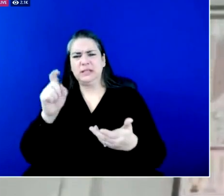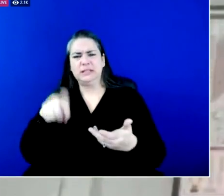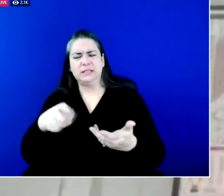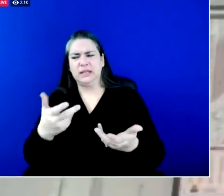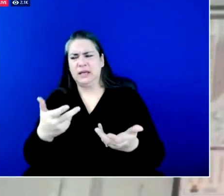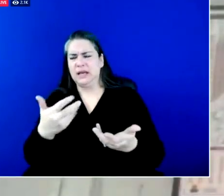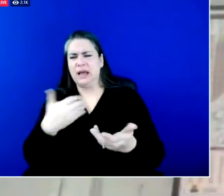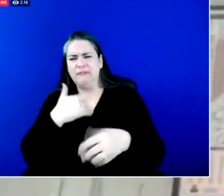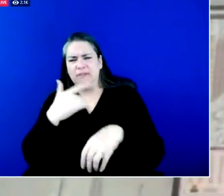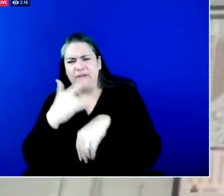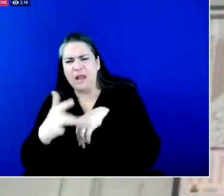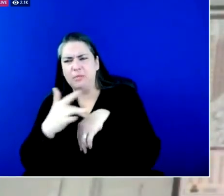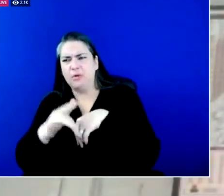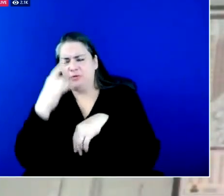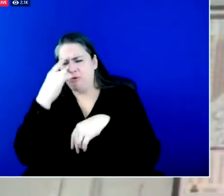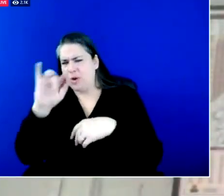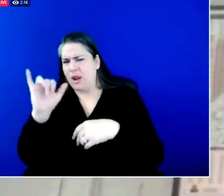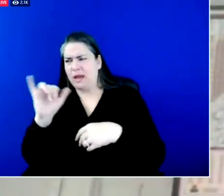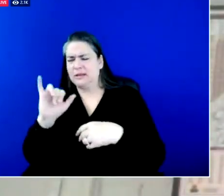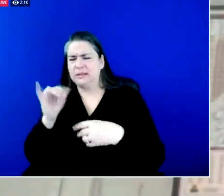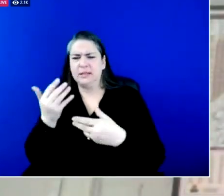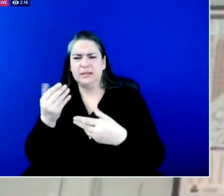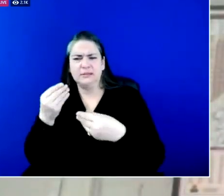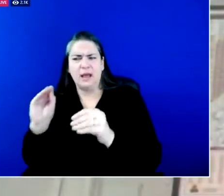commerce is just essential